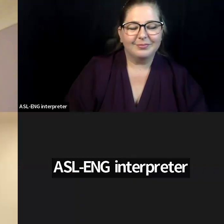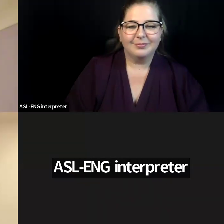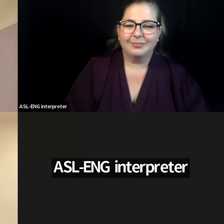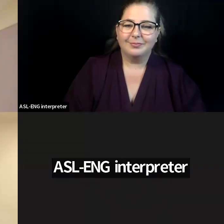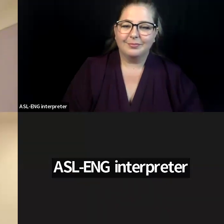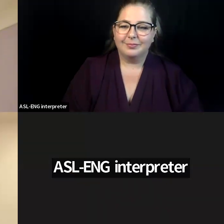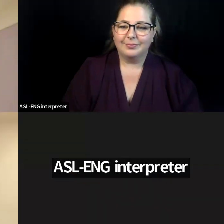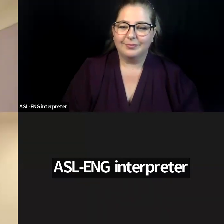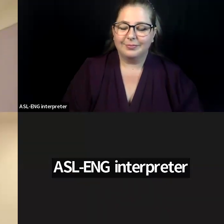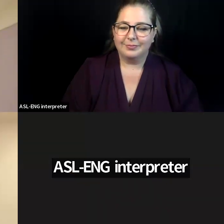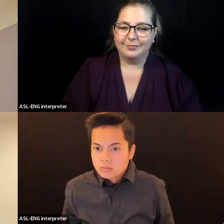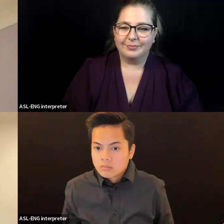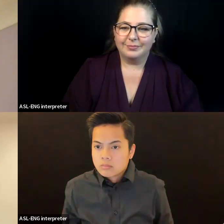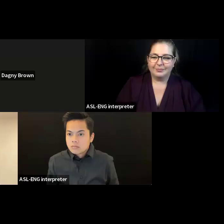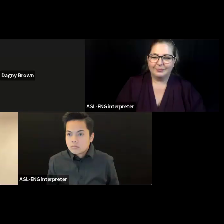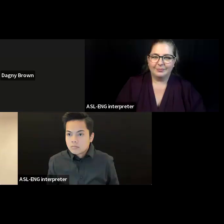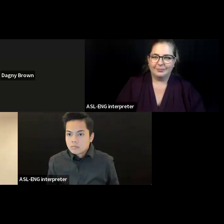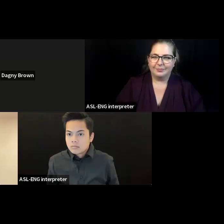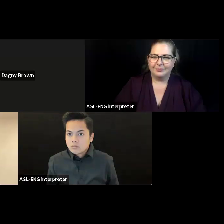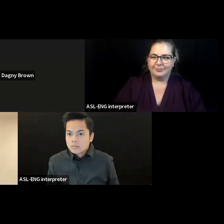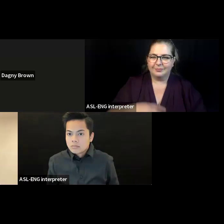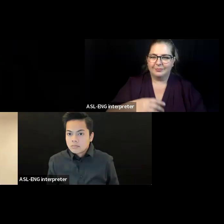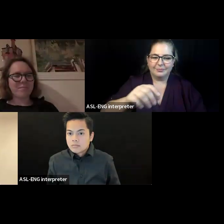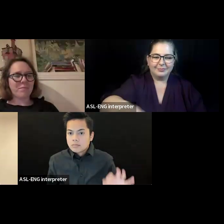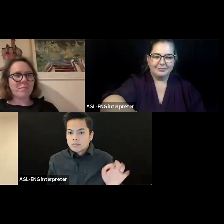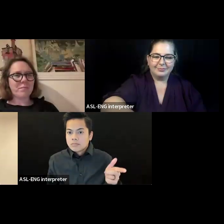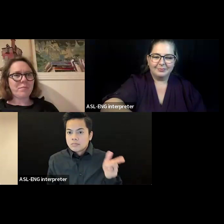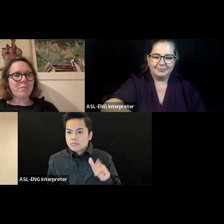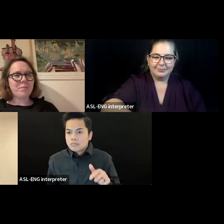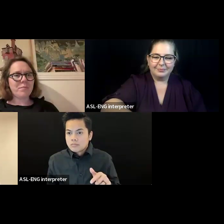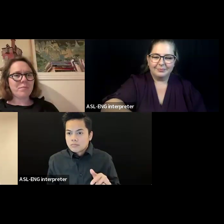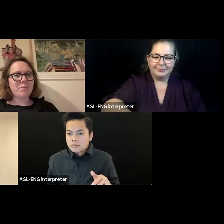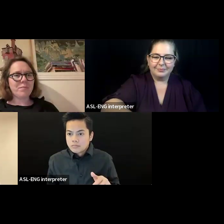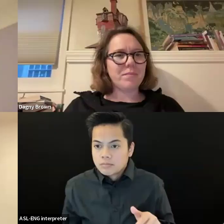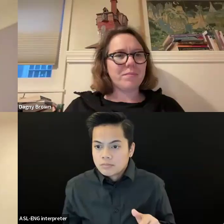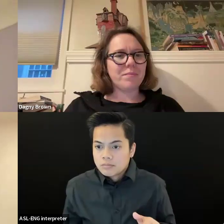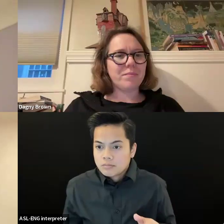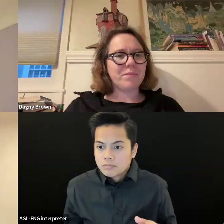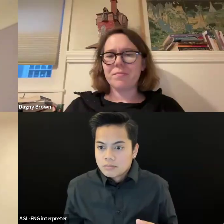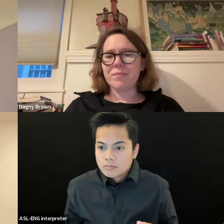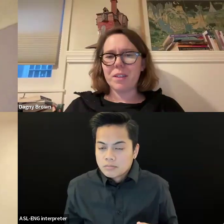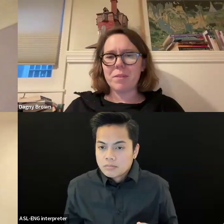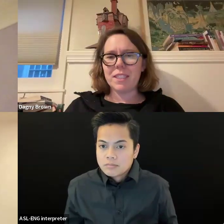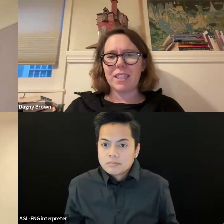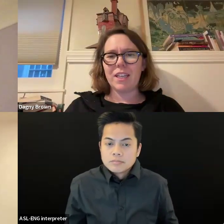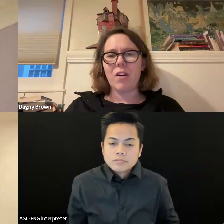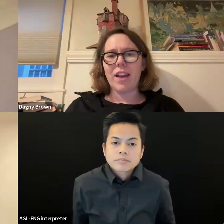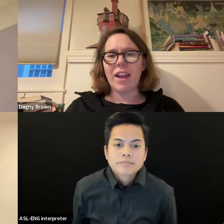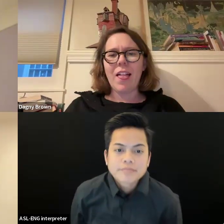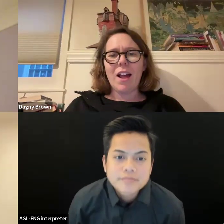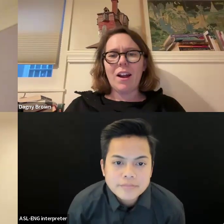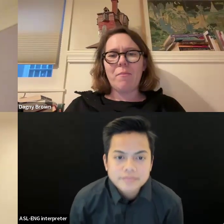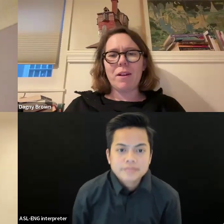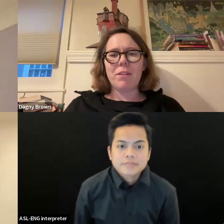So still don't see any raised hands, so we can keep going with the Q and A box questions. Amazing.